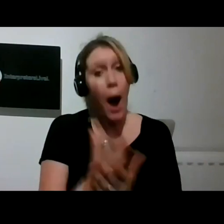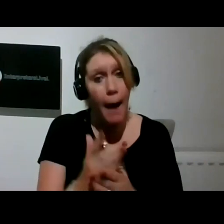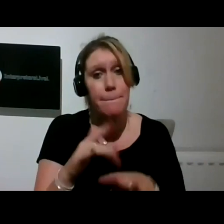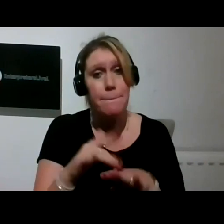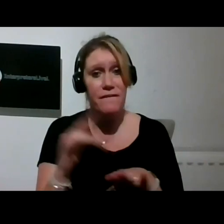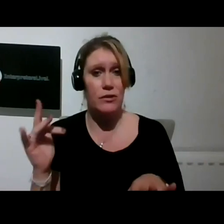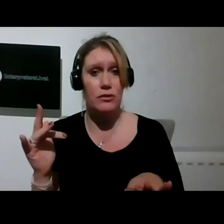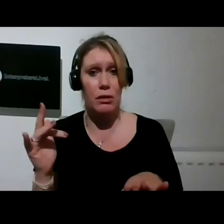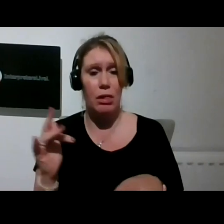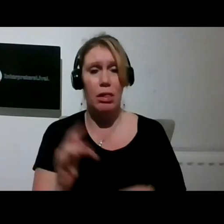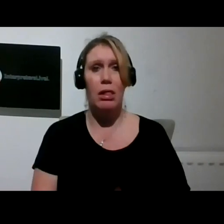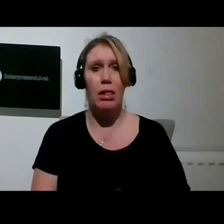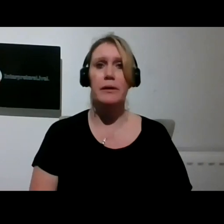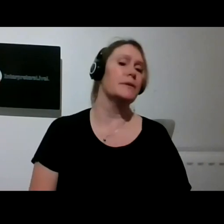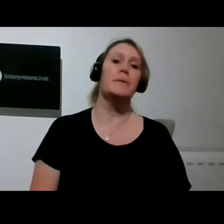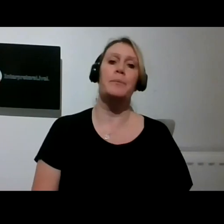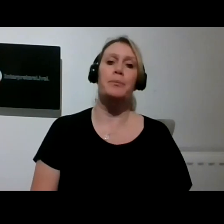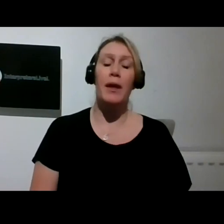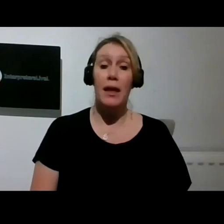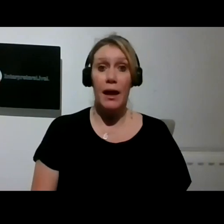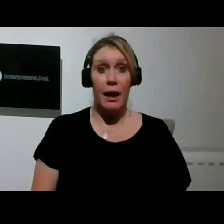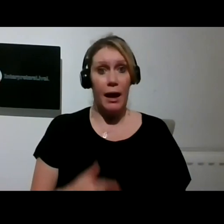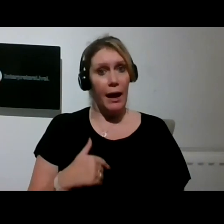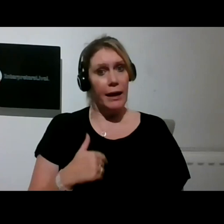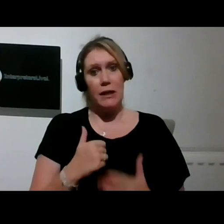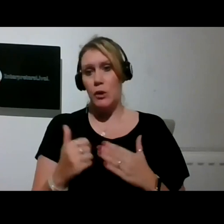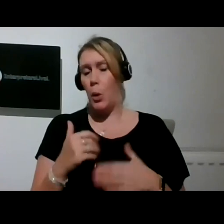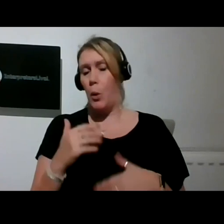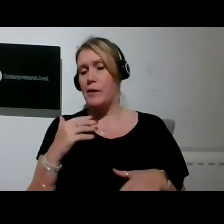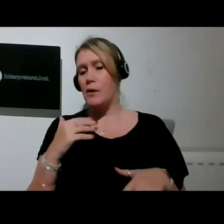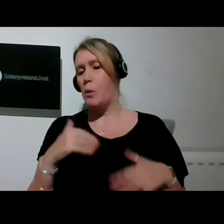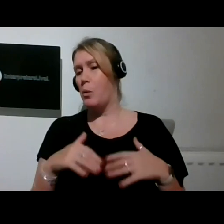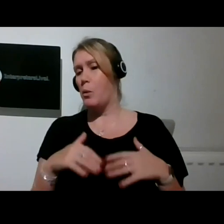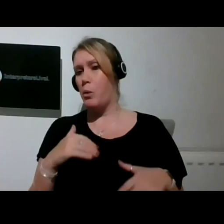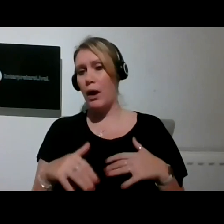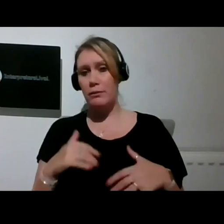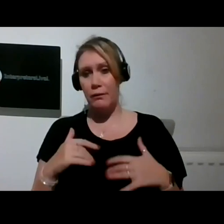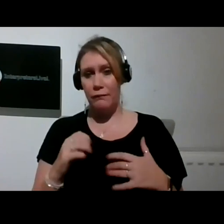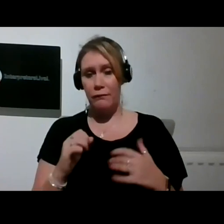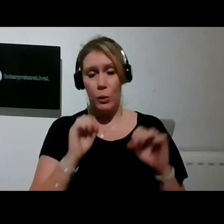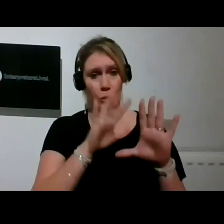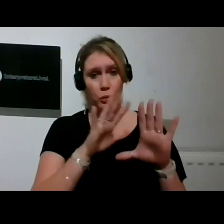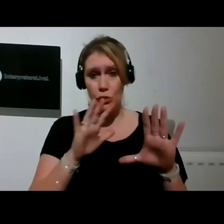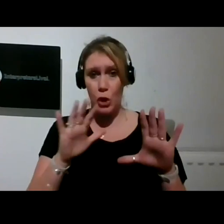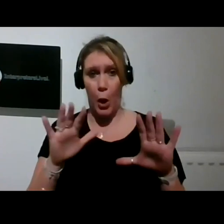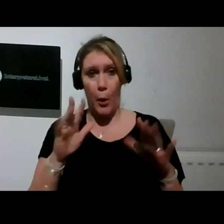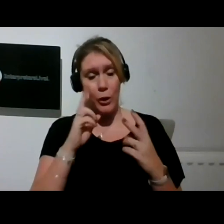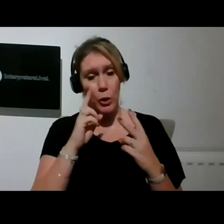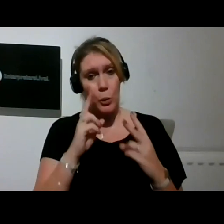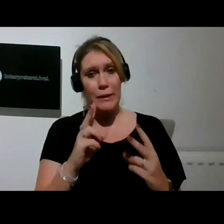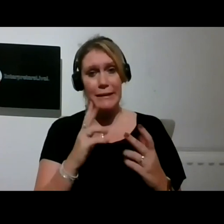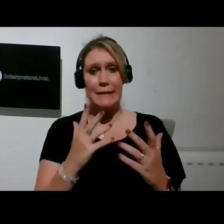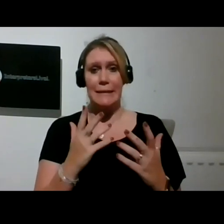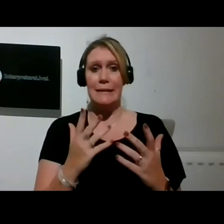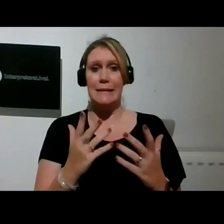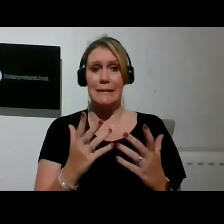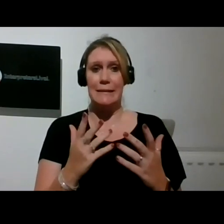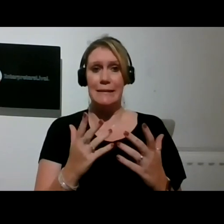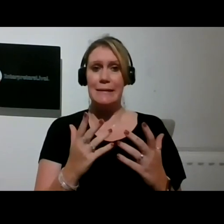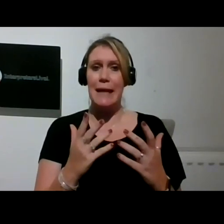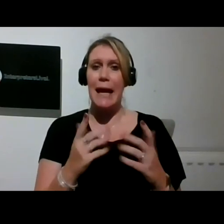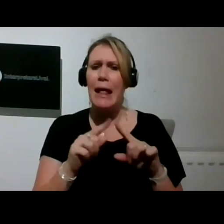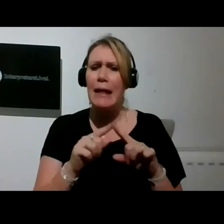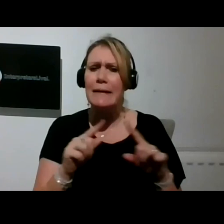time, it's a wonderful show and you really, you know, those distinctions start becoming really meaningless. The